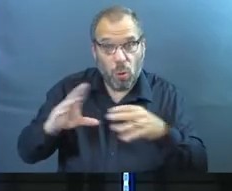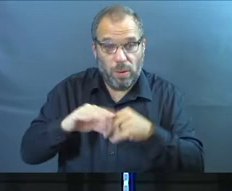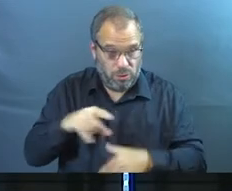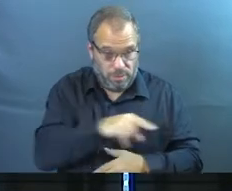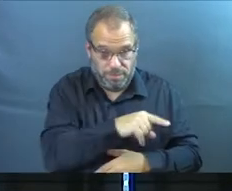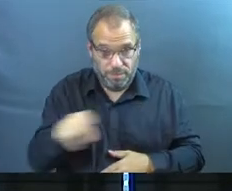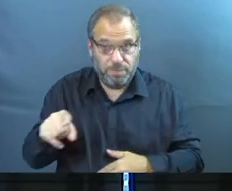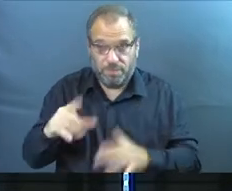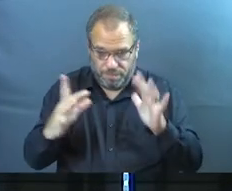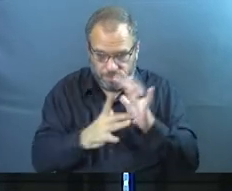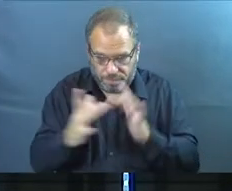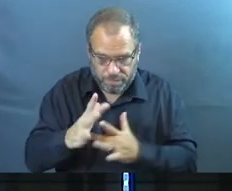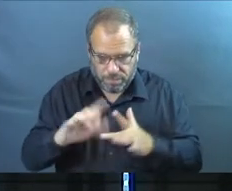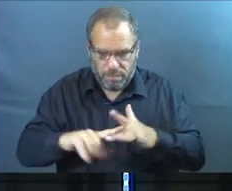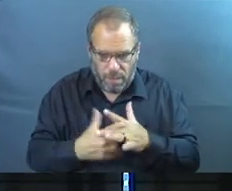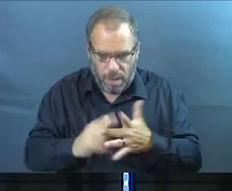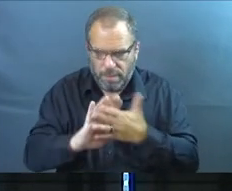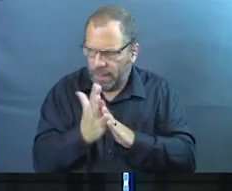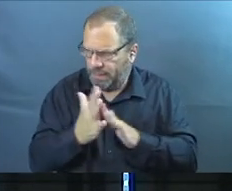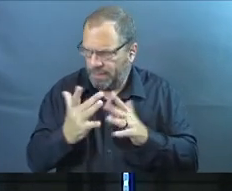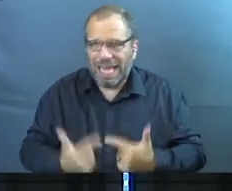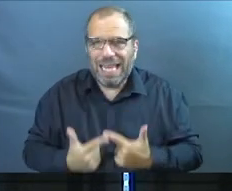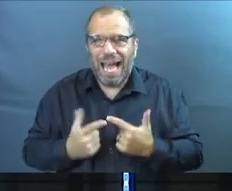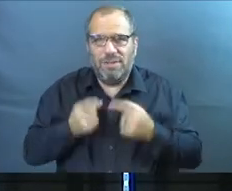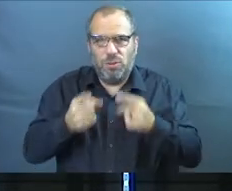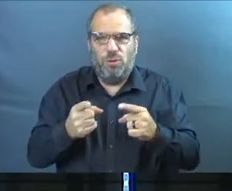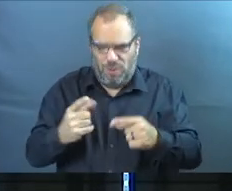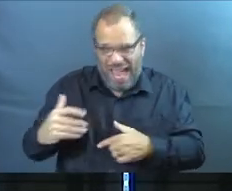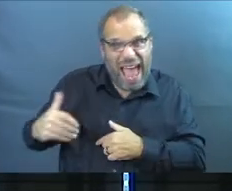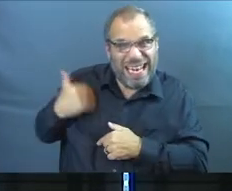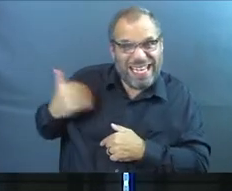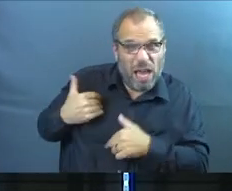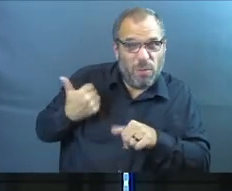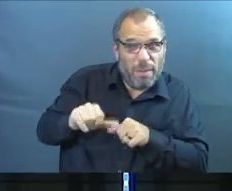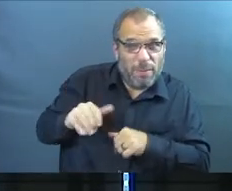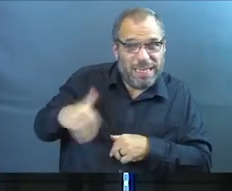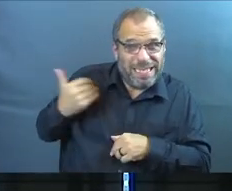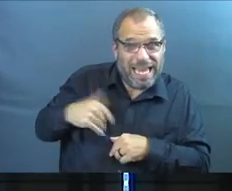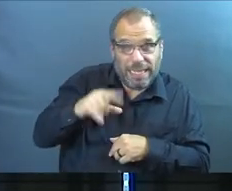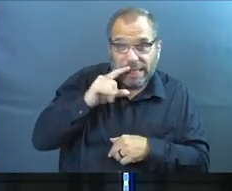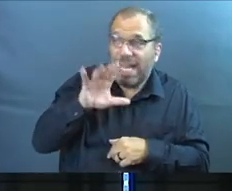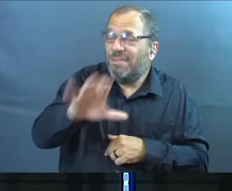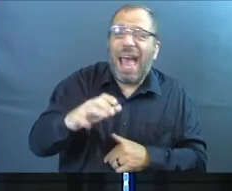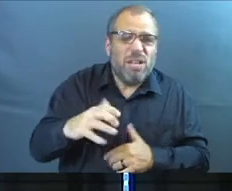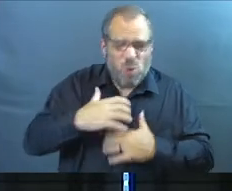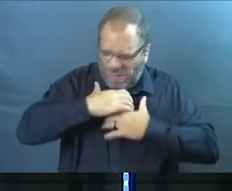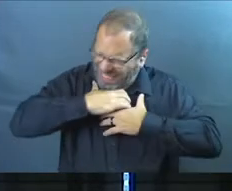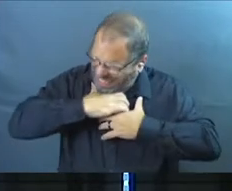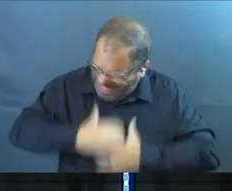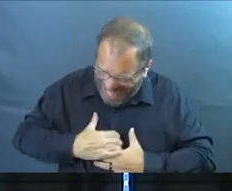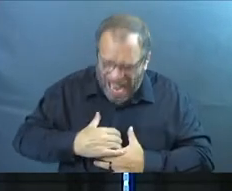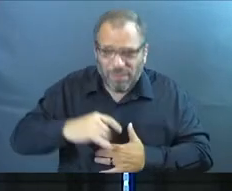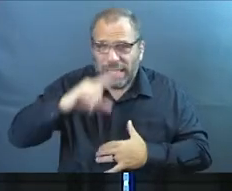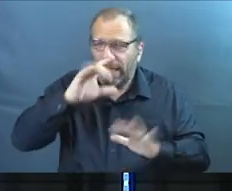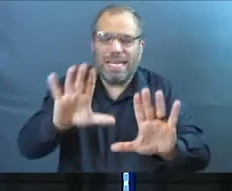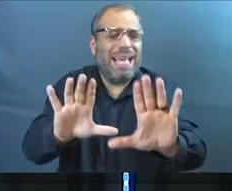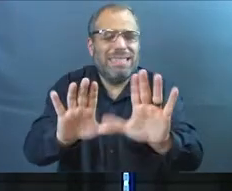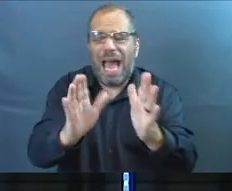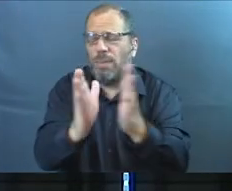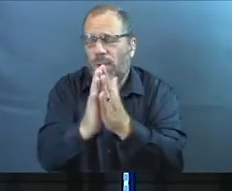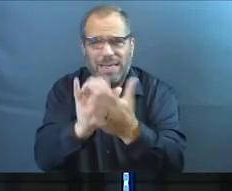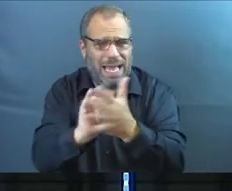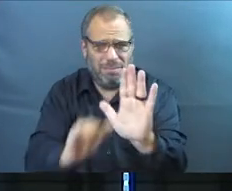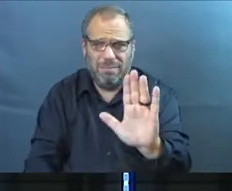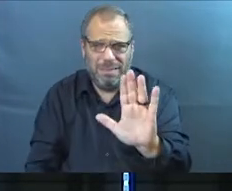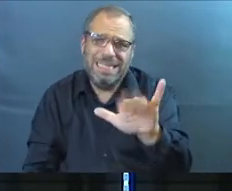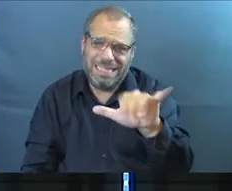so that the scripture would start to come alive to you at a young age? If that's your greatest desire for your kids, and I pray that